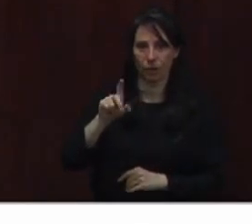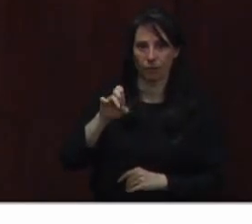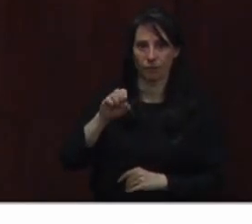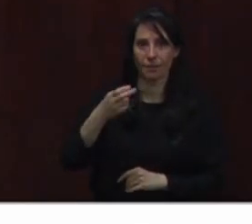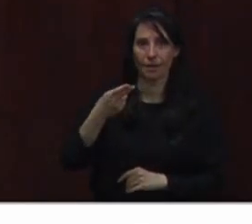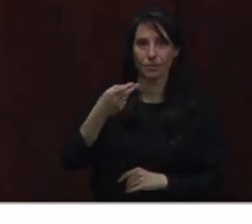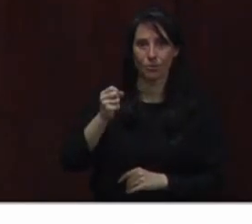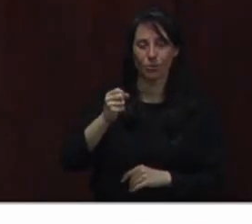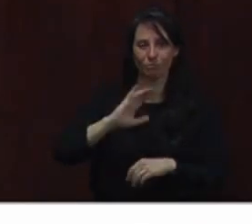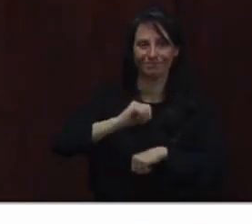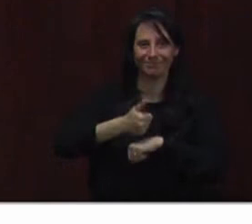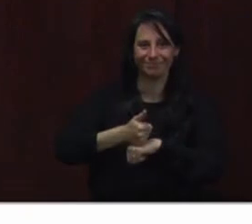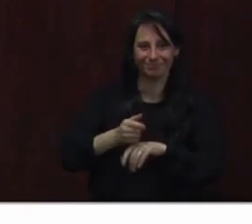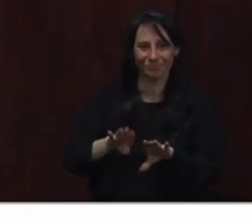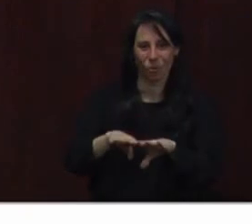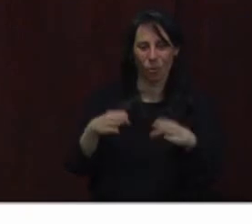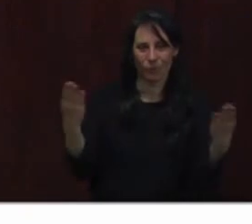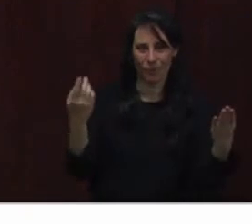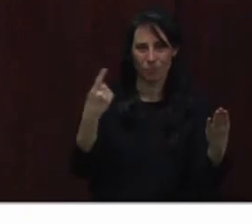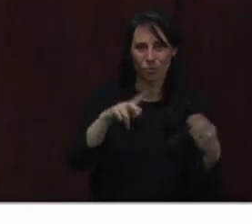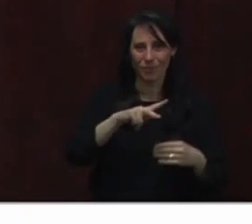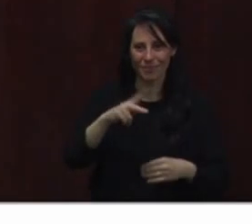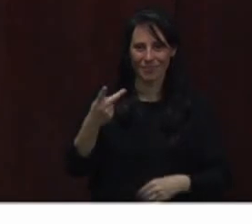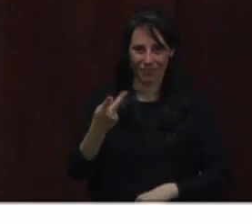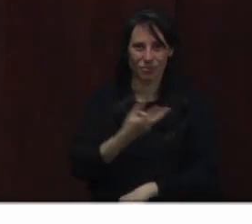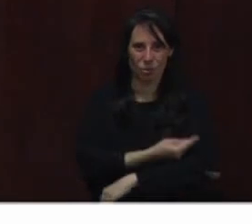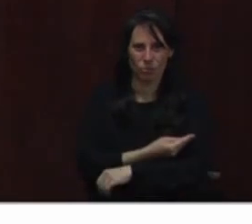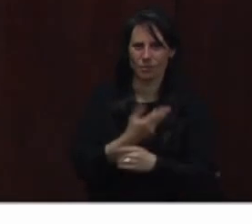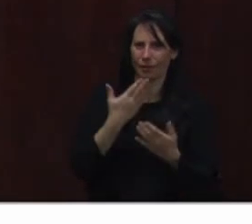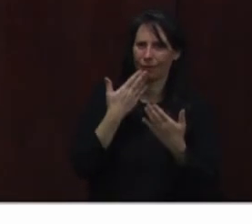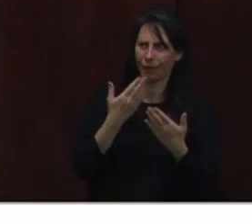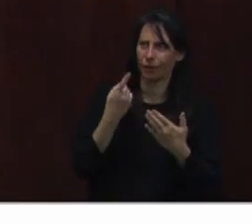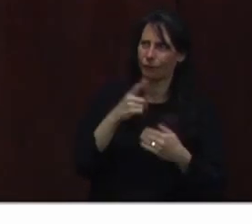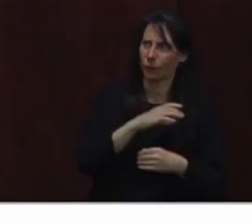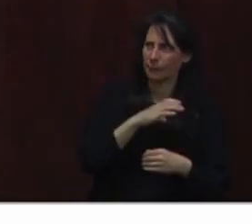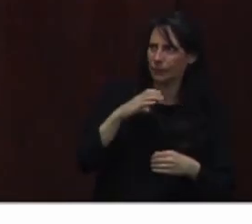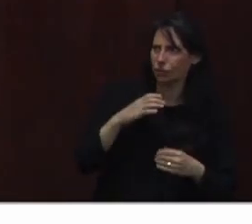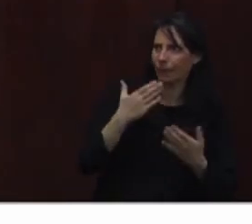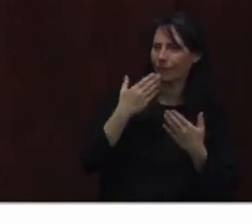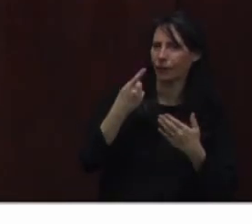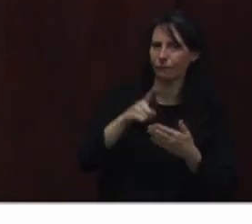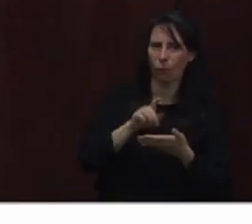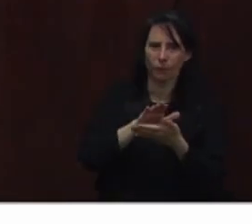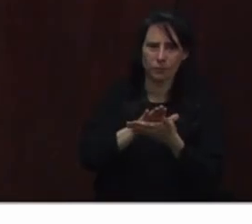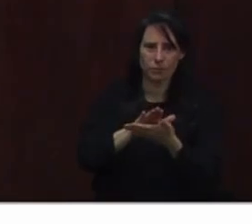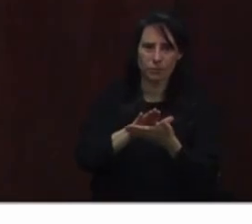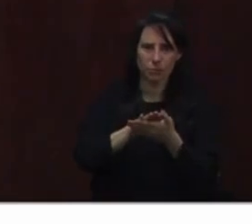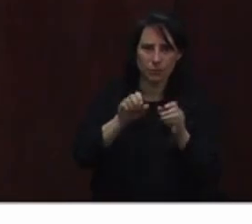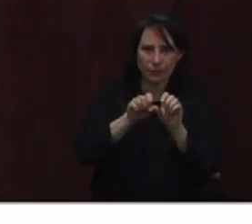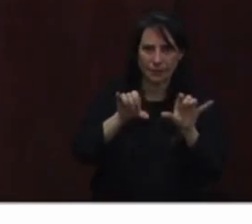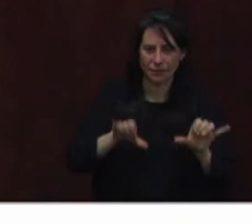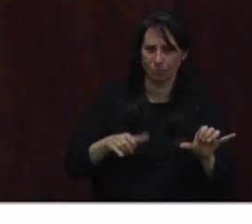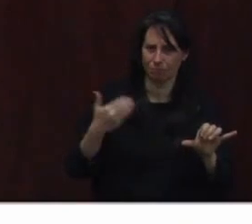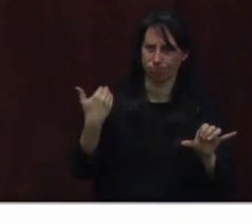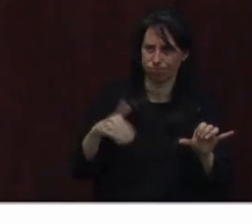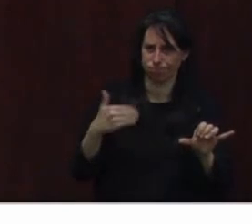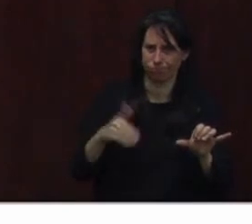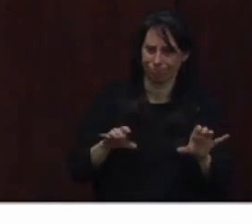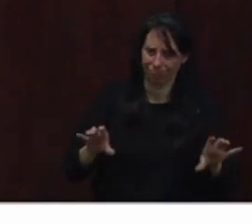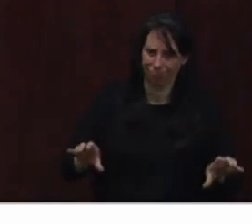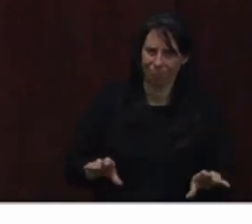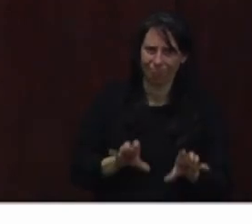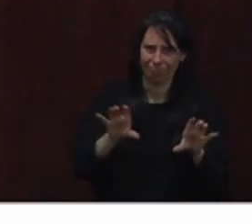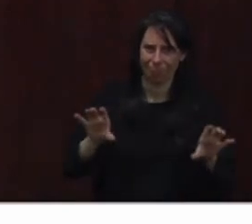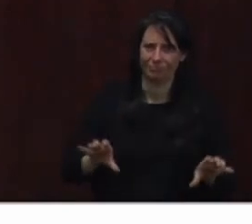I do want to thank all our partners, emergency services, the Bunker County Schools, and helping us. That was a big lift for a week turnaround for a pretty